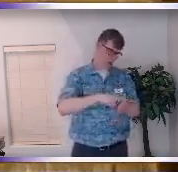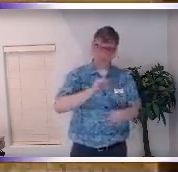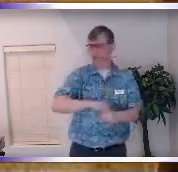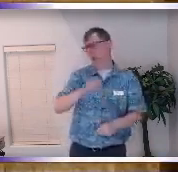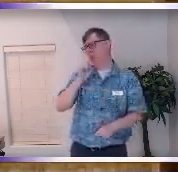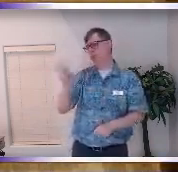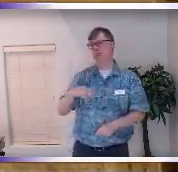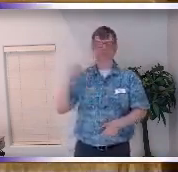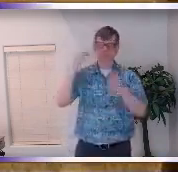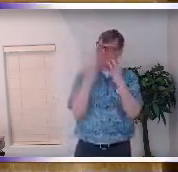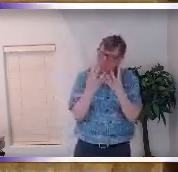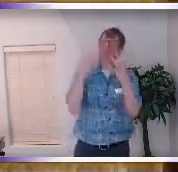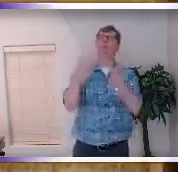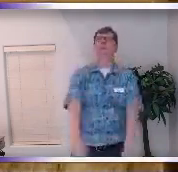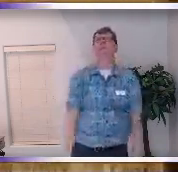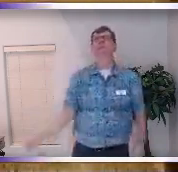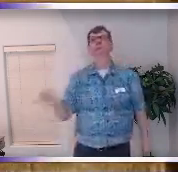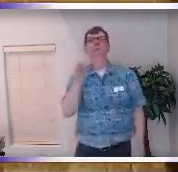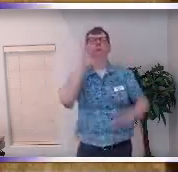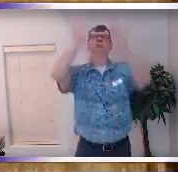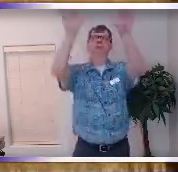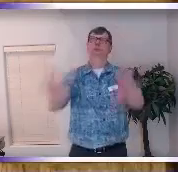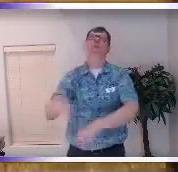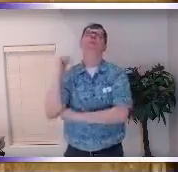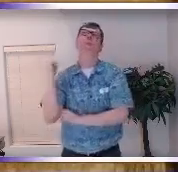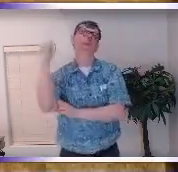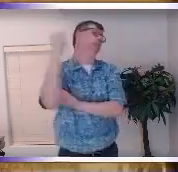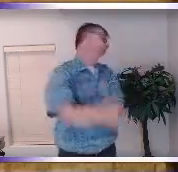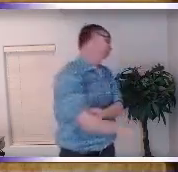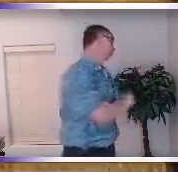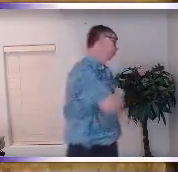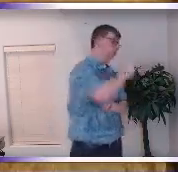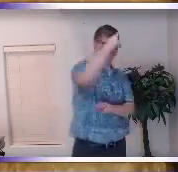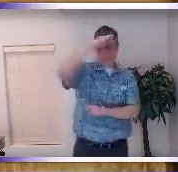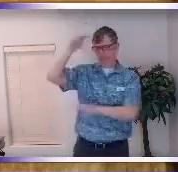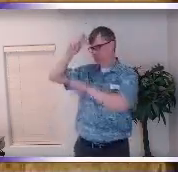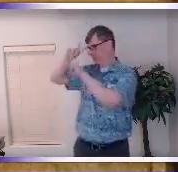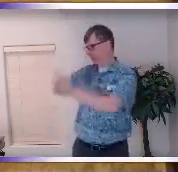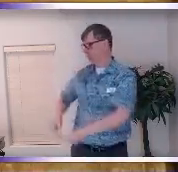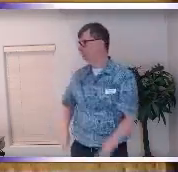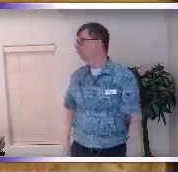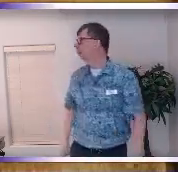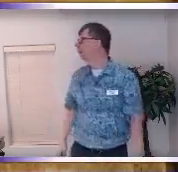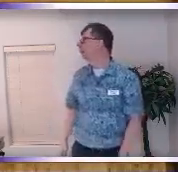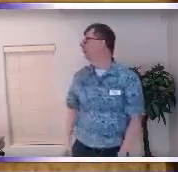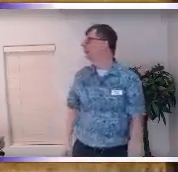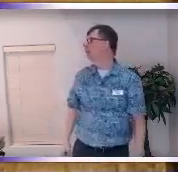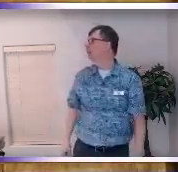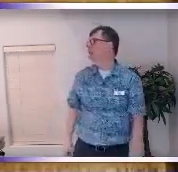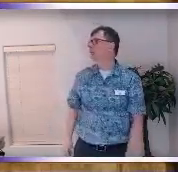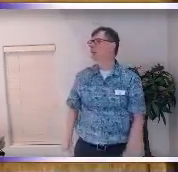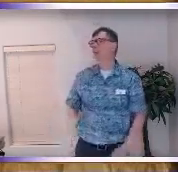because you manifested your your great power and what I failed to recognize is that she manifested it but